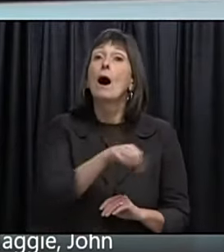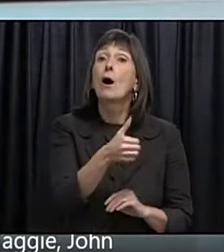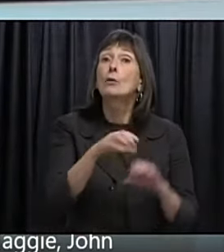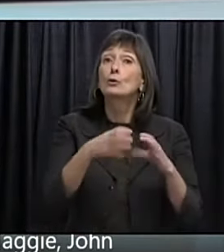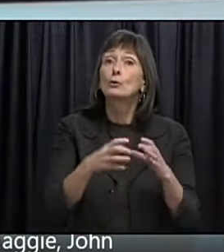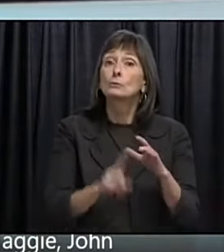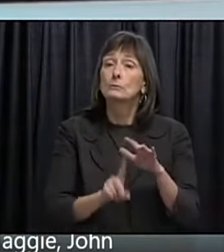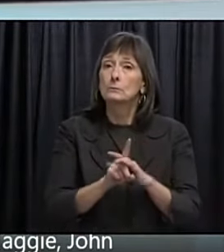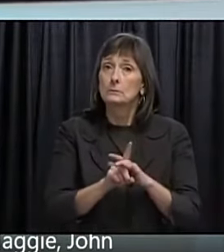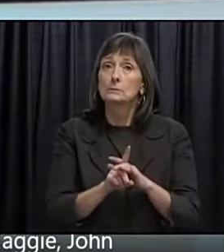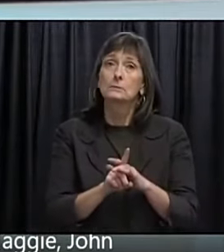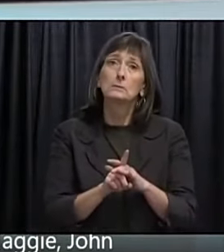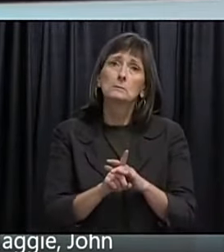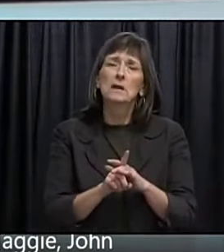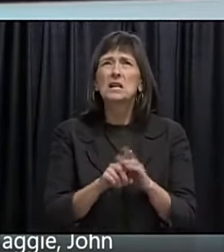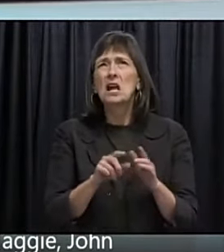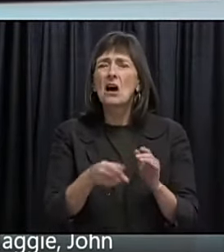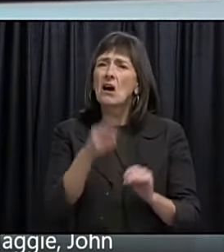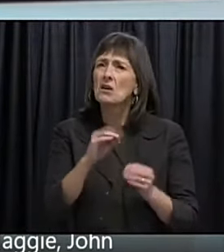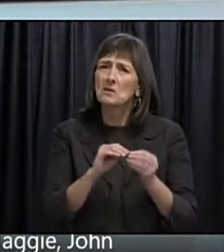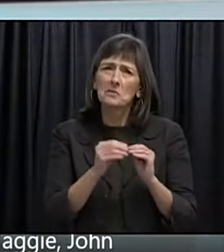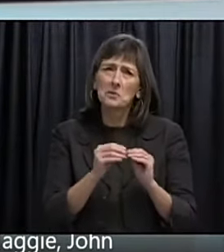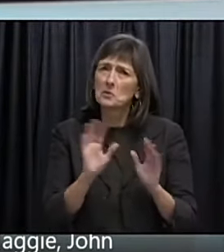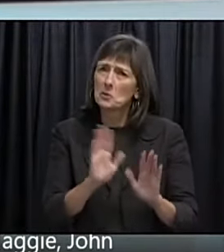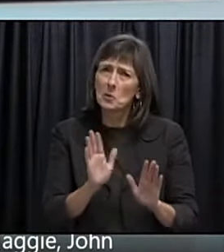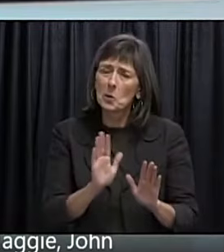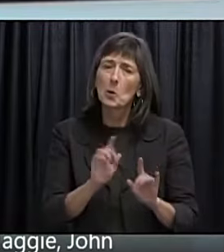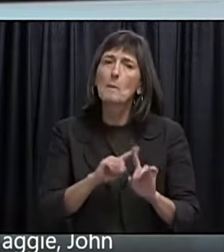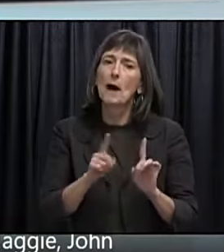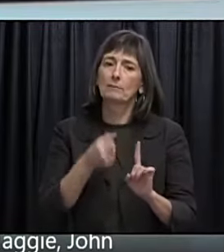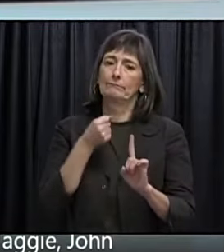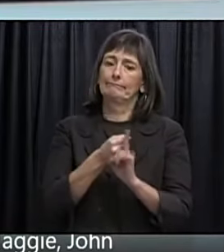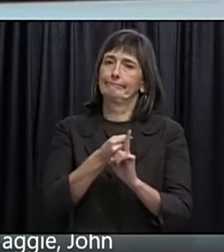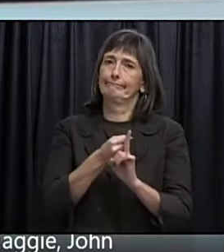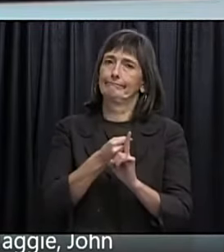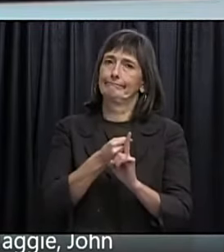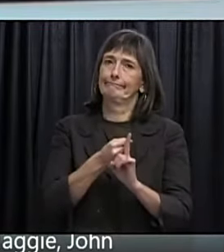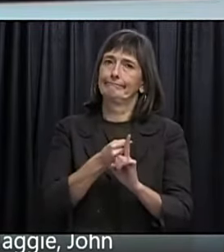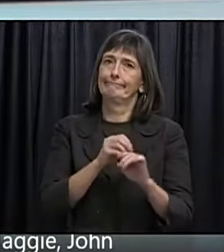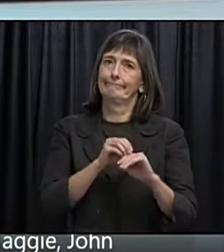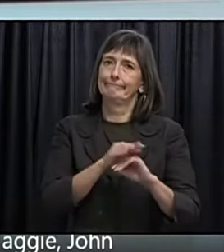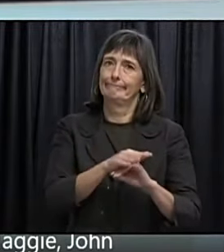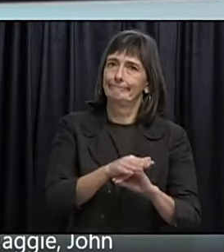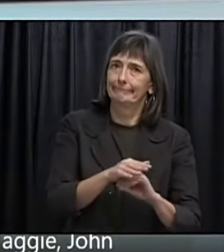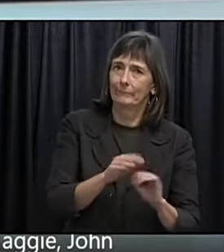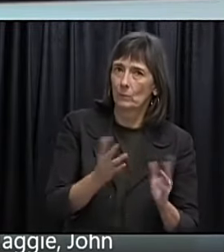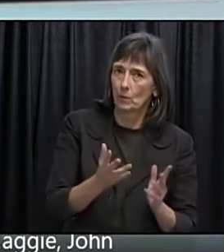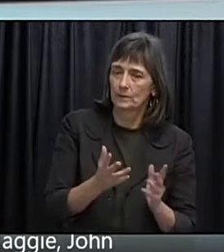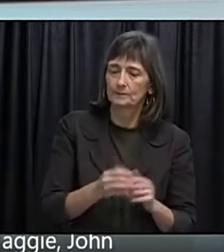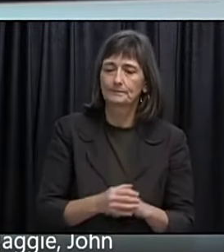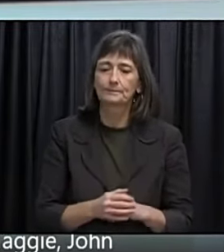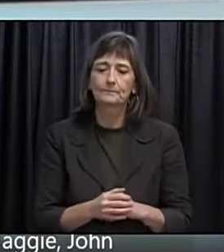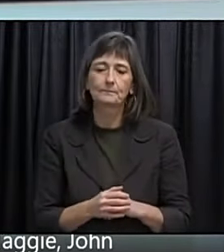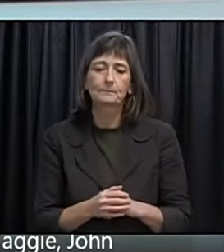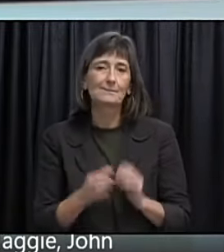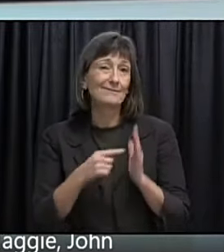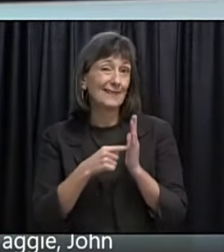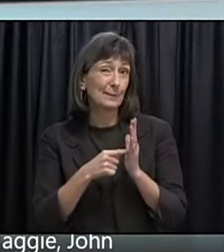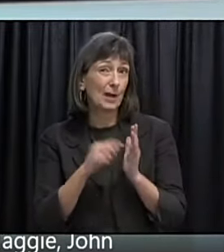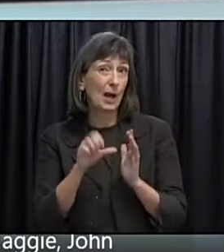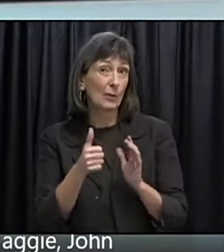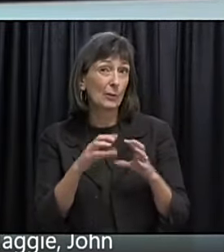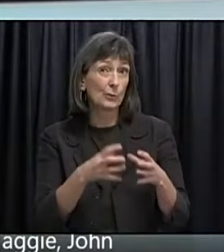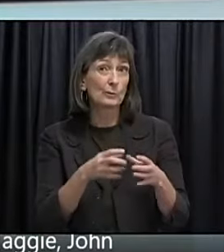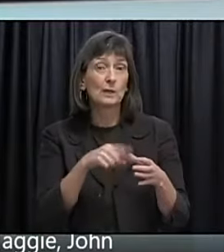More so. Not for their numbers. Necessarily. But for the impact. That they have. In the province. In province. We have. For